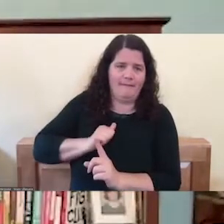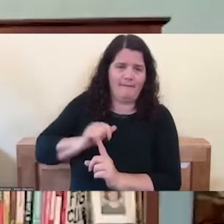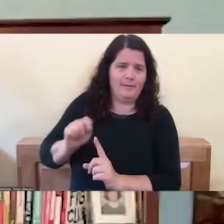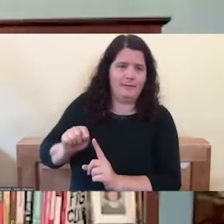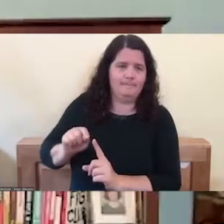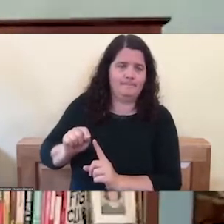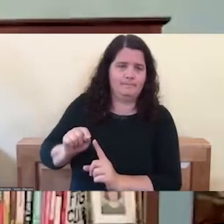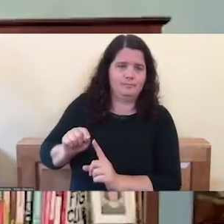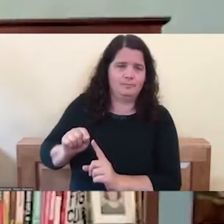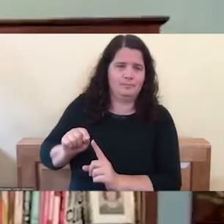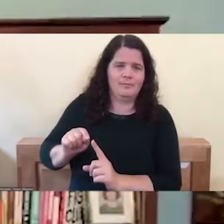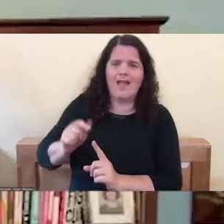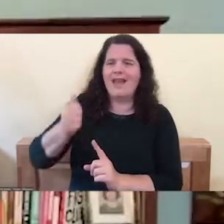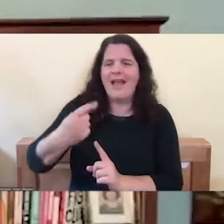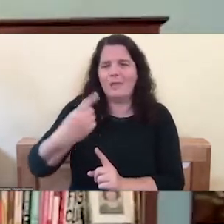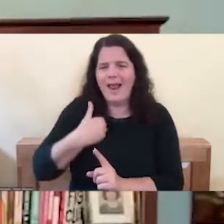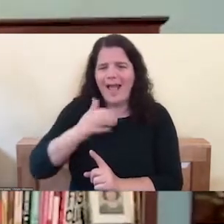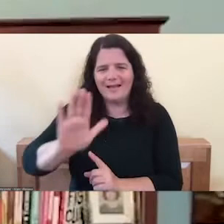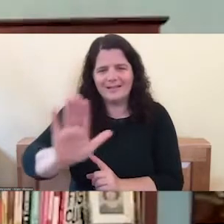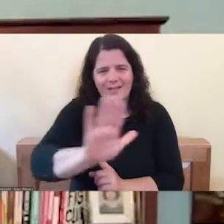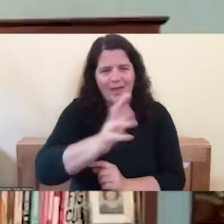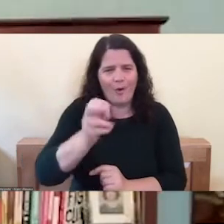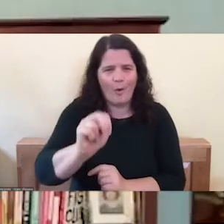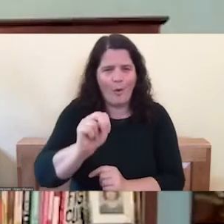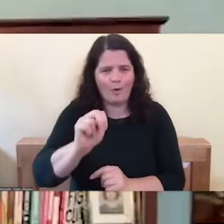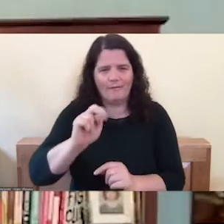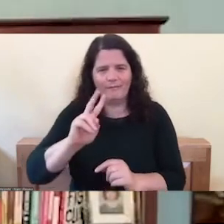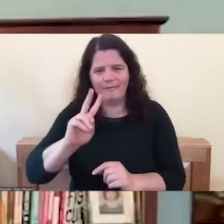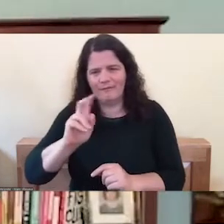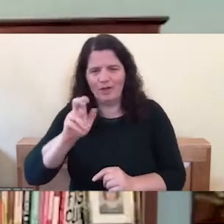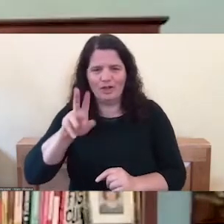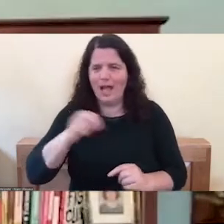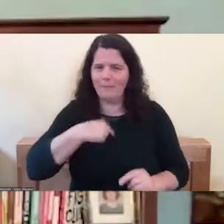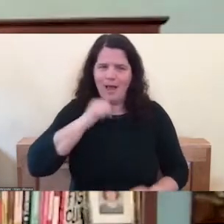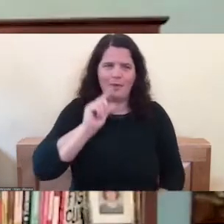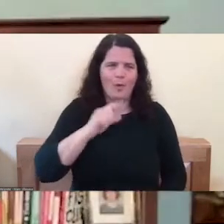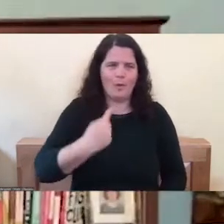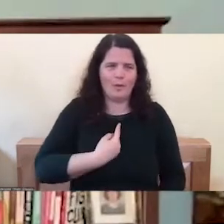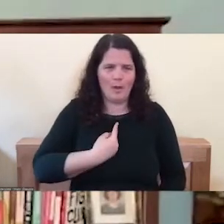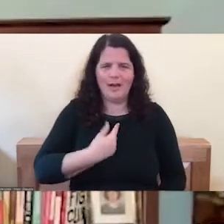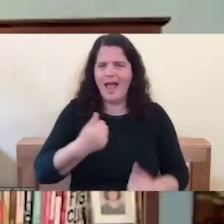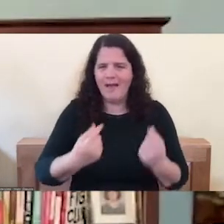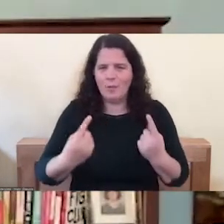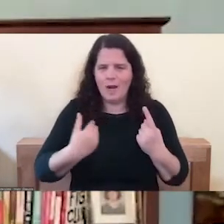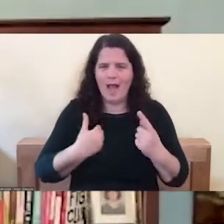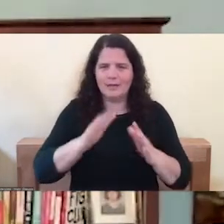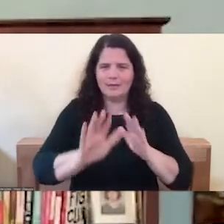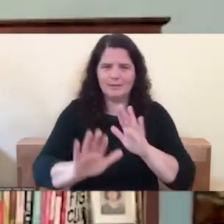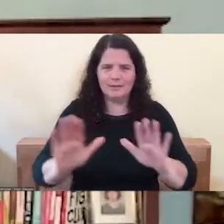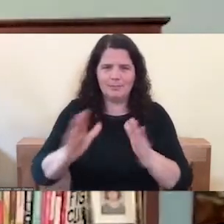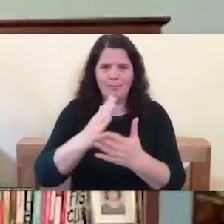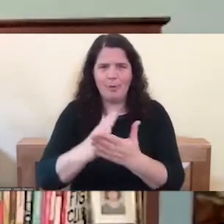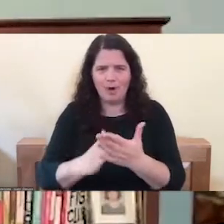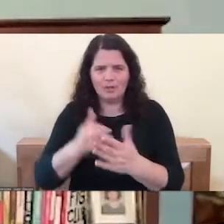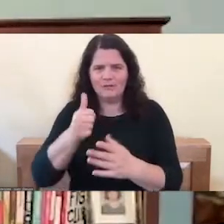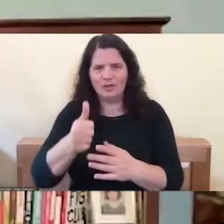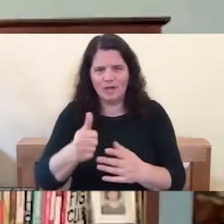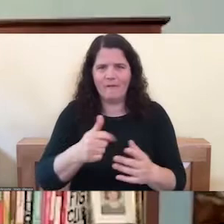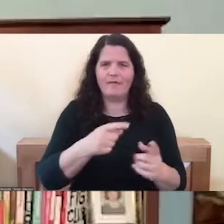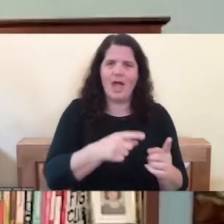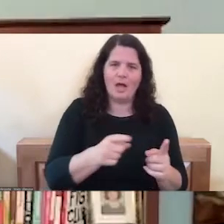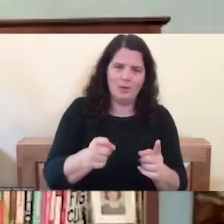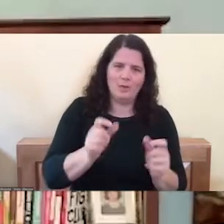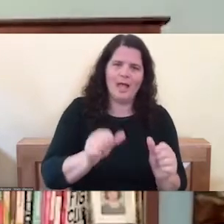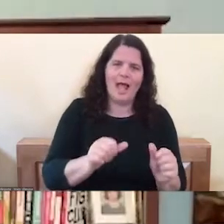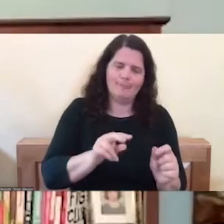and I think, you everyone has their own version of this. I'm not the only one, right? Everyone has some parts of themselves that it's easier to, hard, more difficult